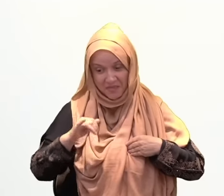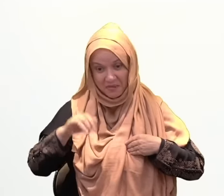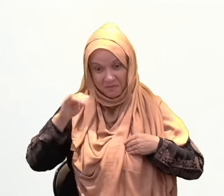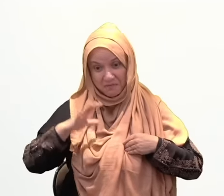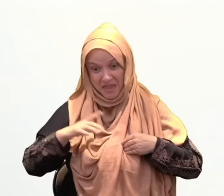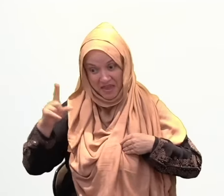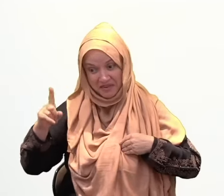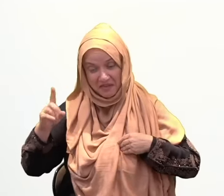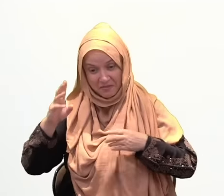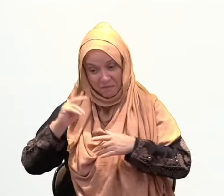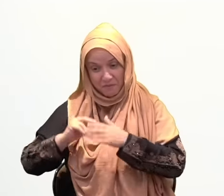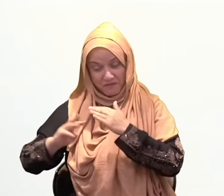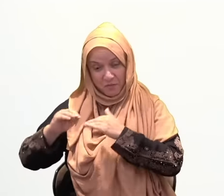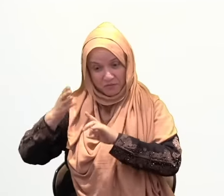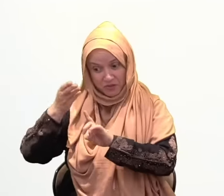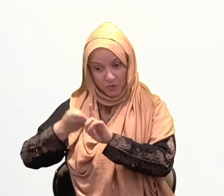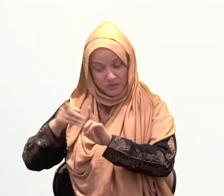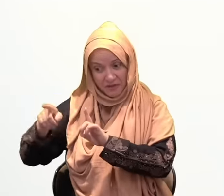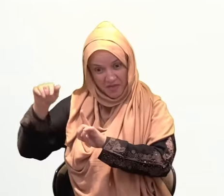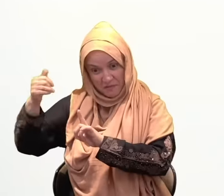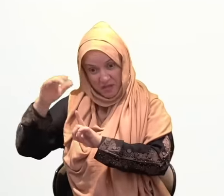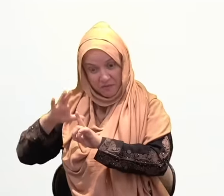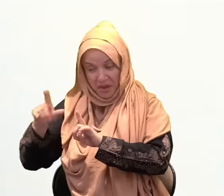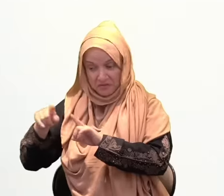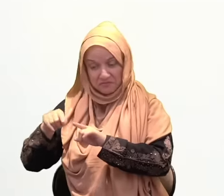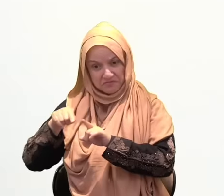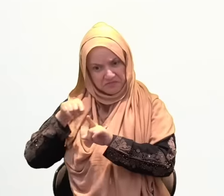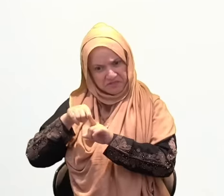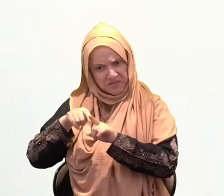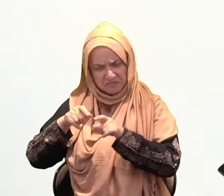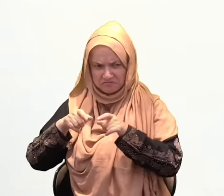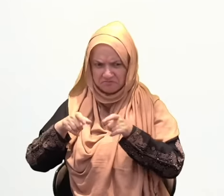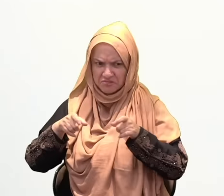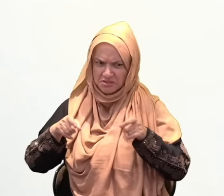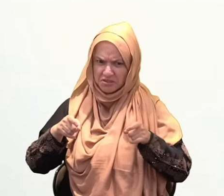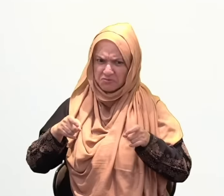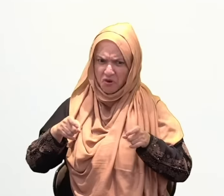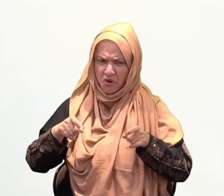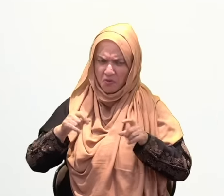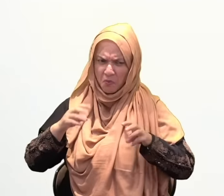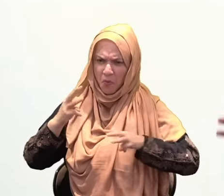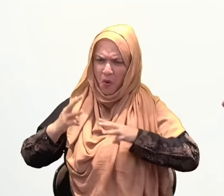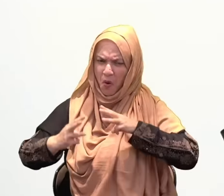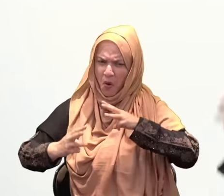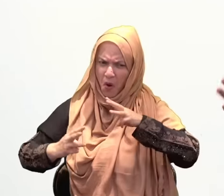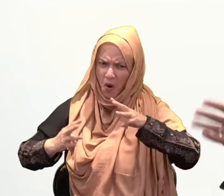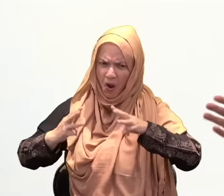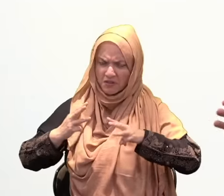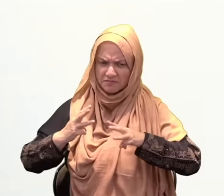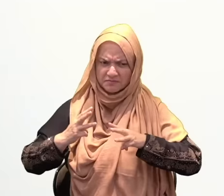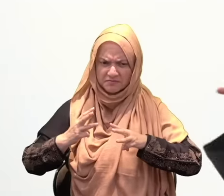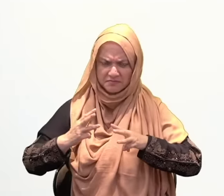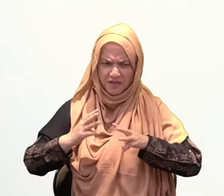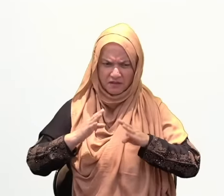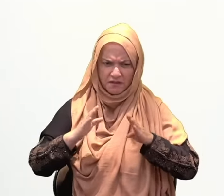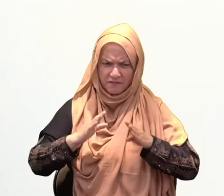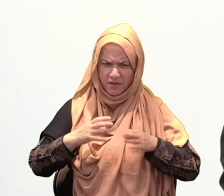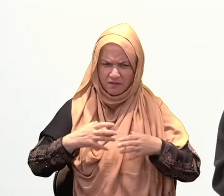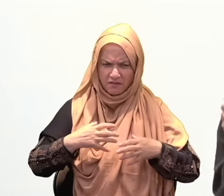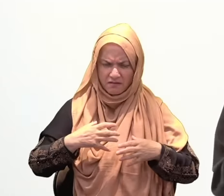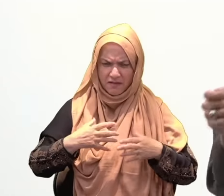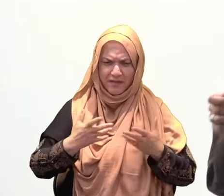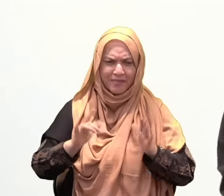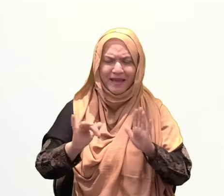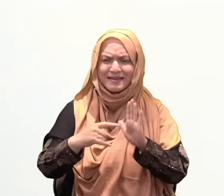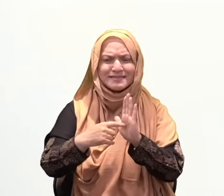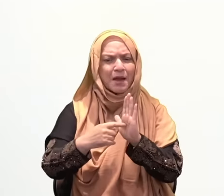blessings. Selective with your food. You rarely find people that eat to function and eat to live criticizing their food.